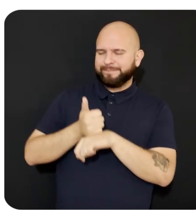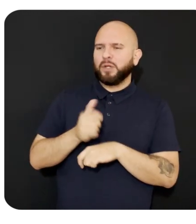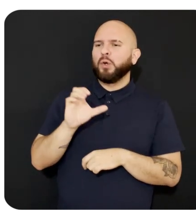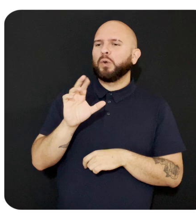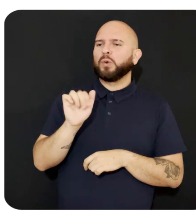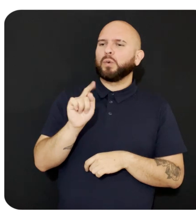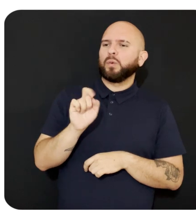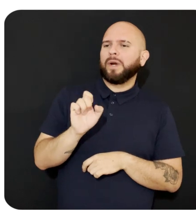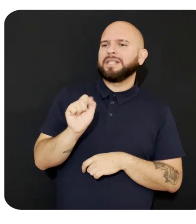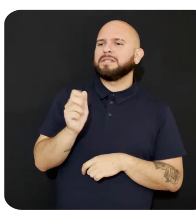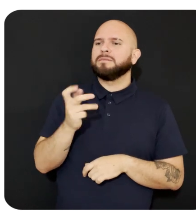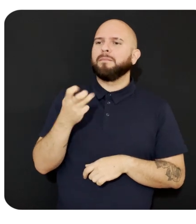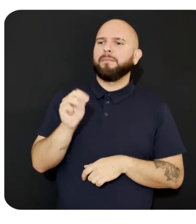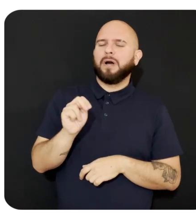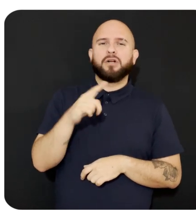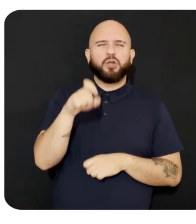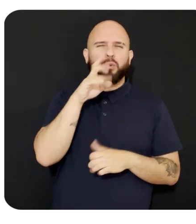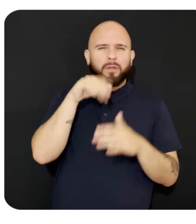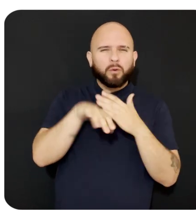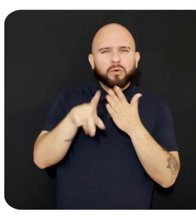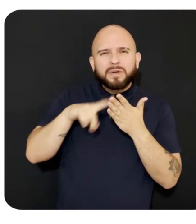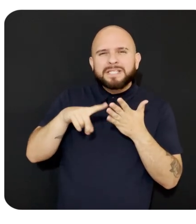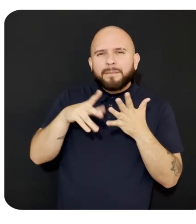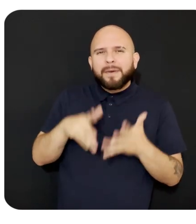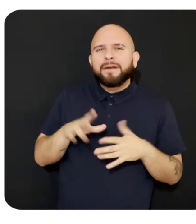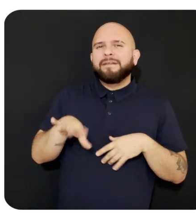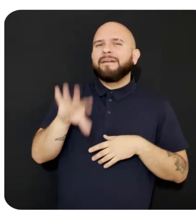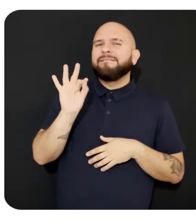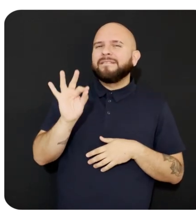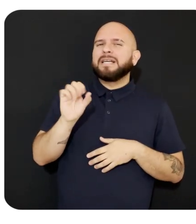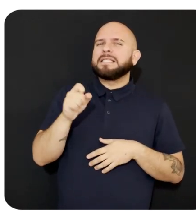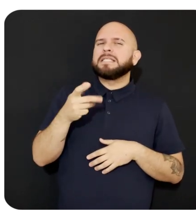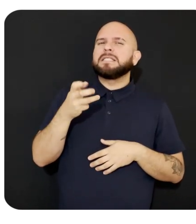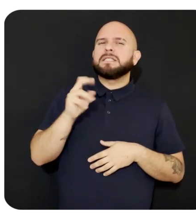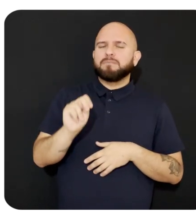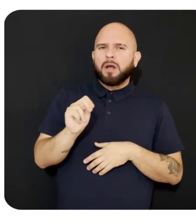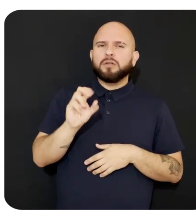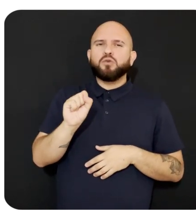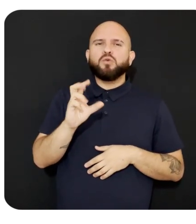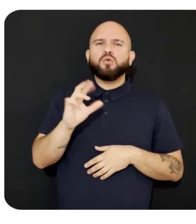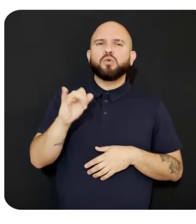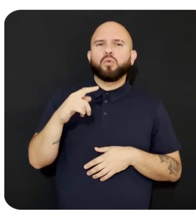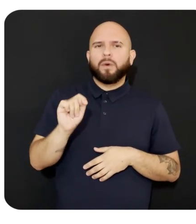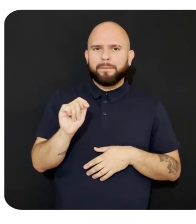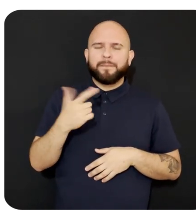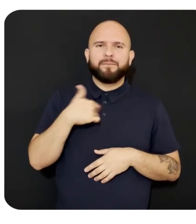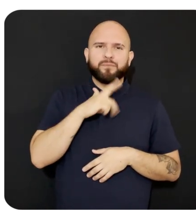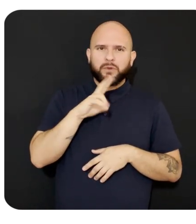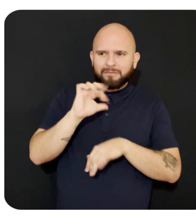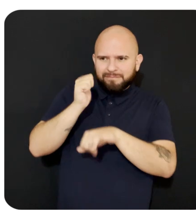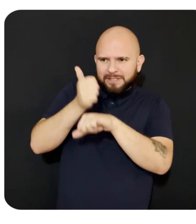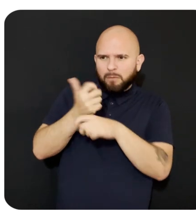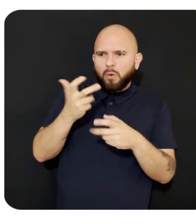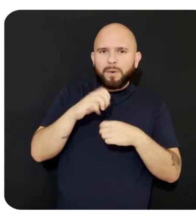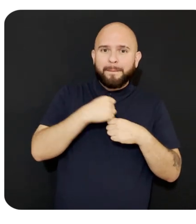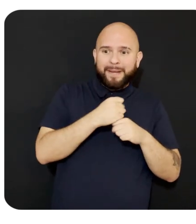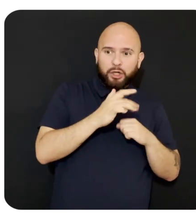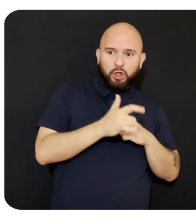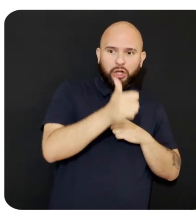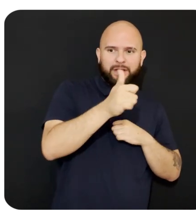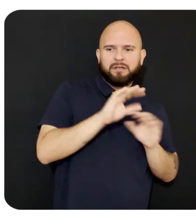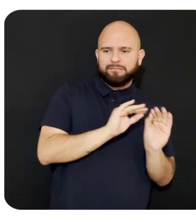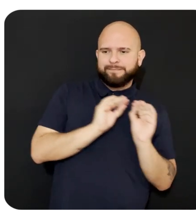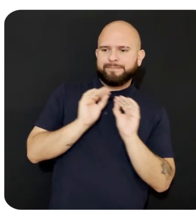to the inspector and add the Find Spawn Position script. We will drag the prefab of the crate we created earlier and assign it to the spawn